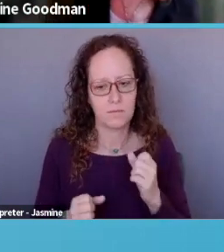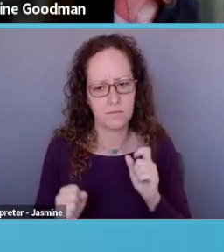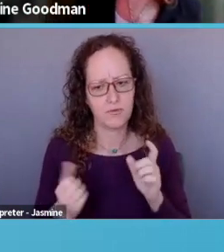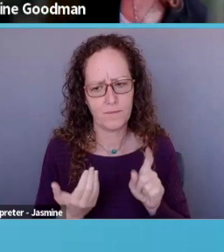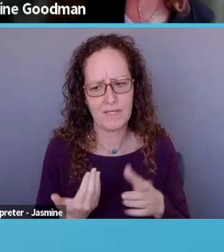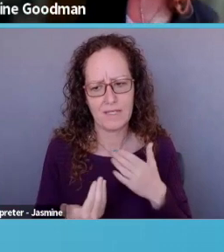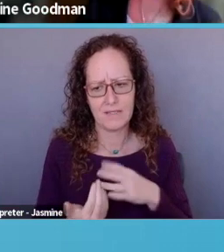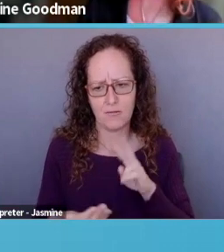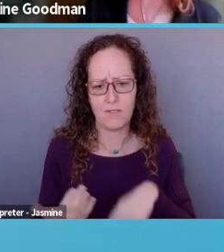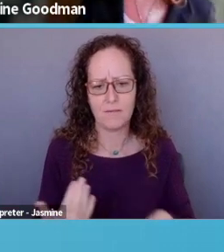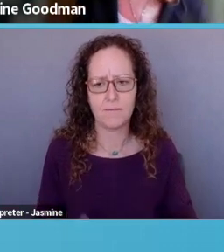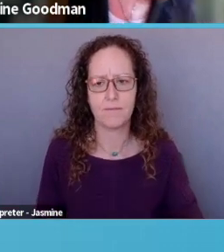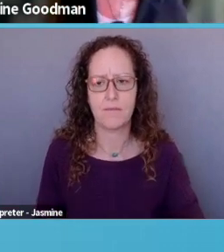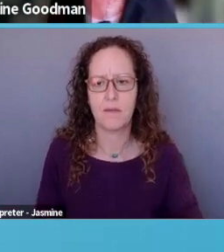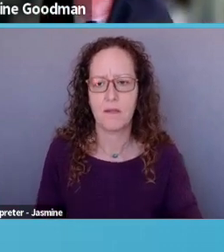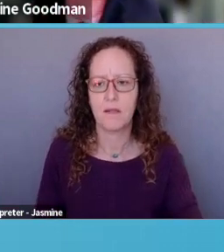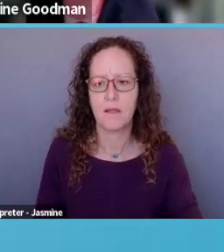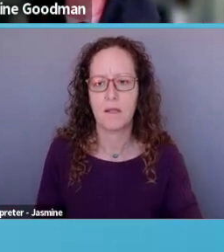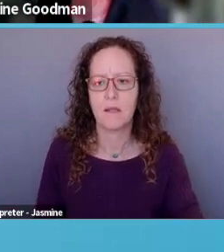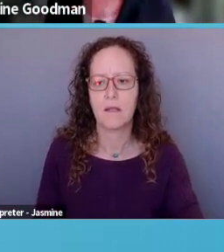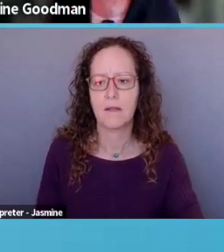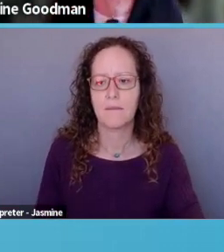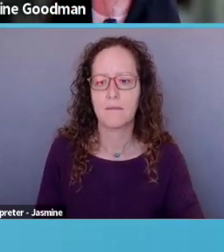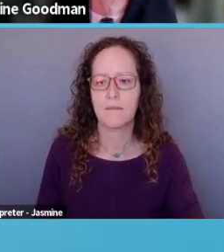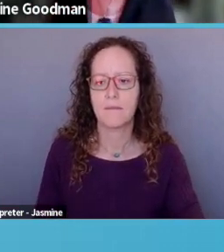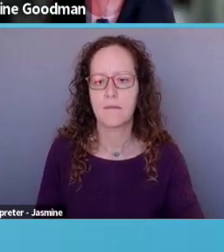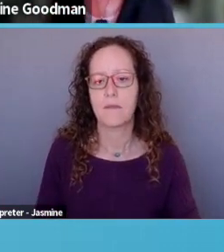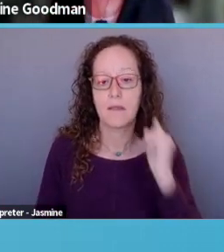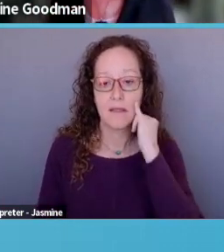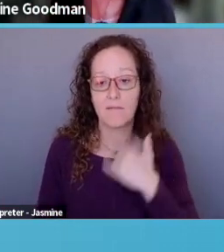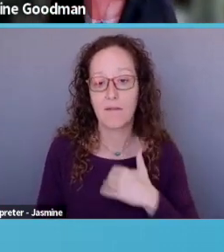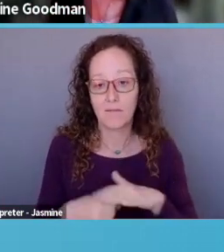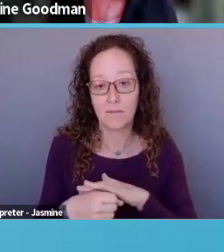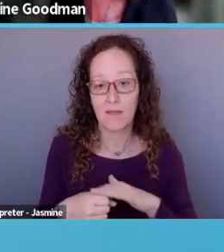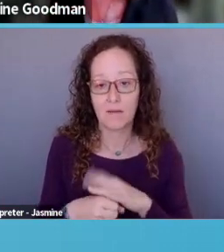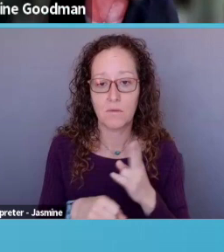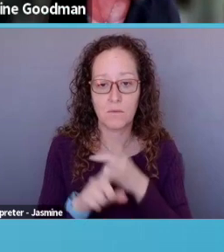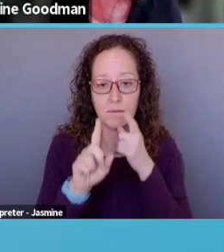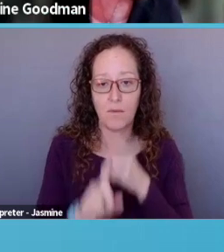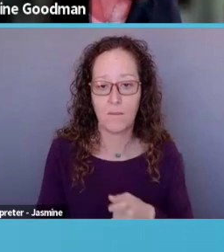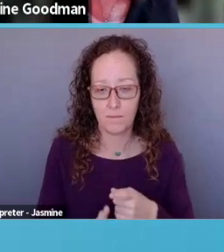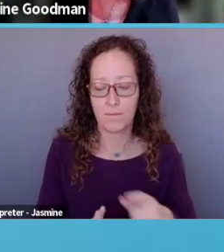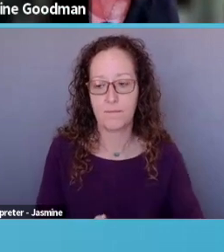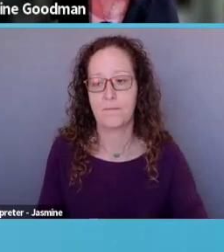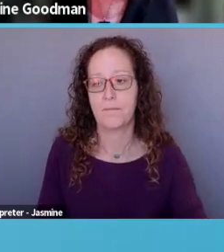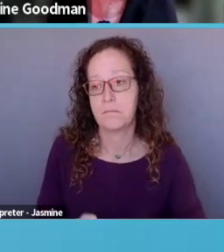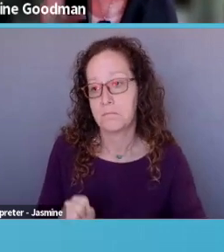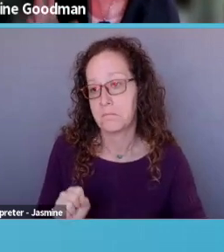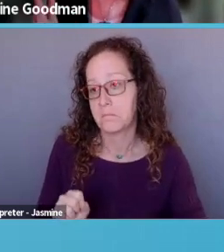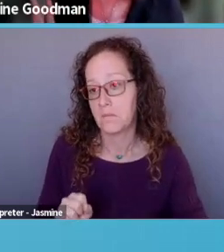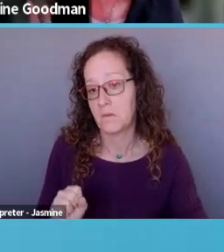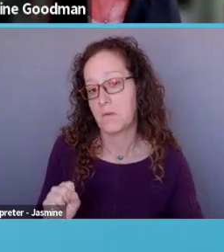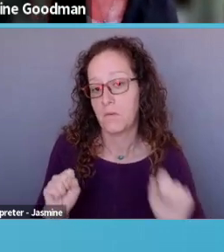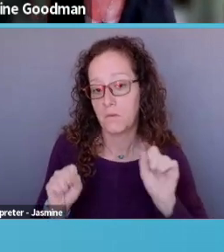if you, if you have room, you can use bullet points. Um, but again, you may, uh, that may be difficult